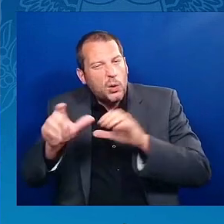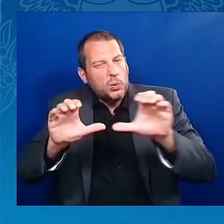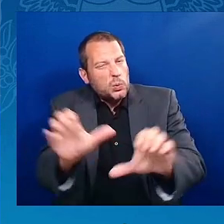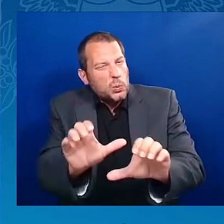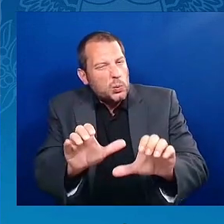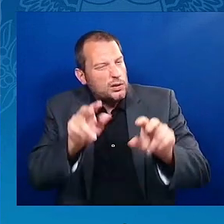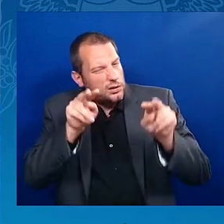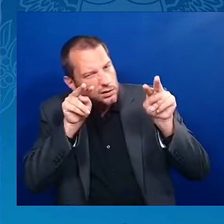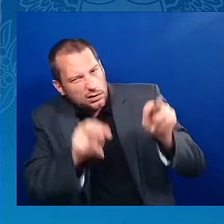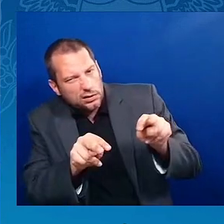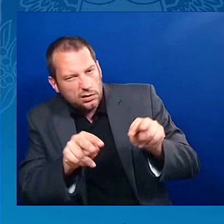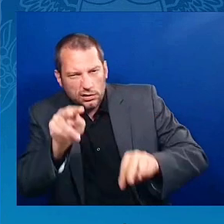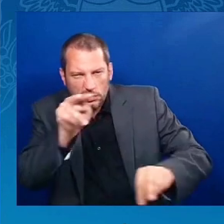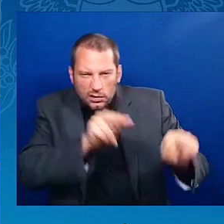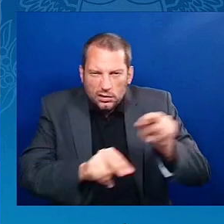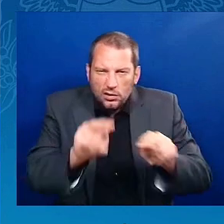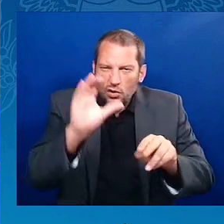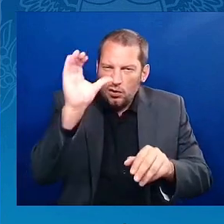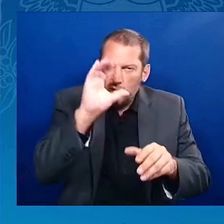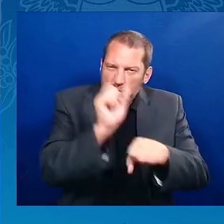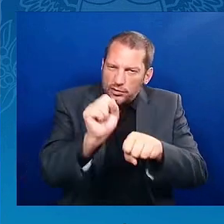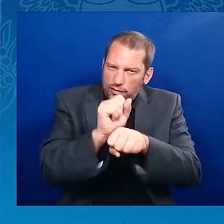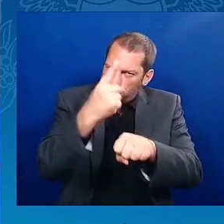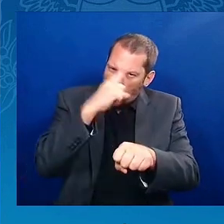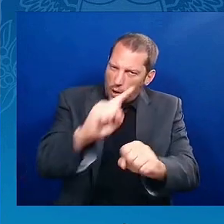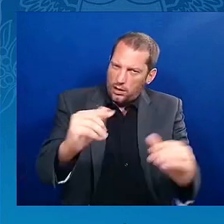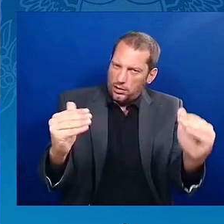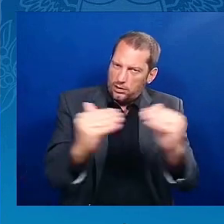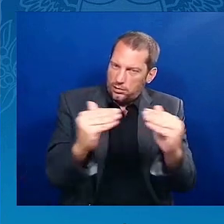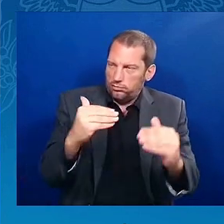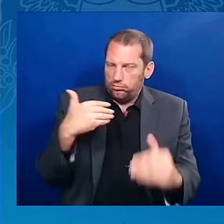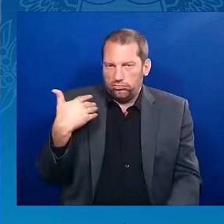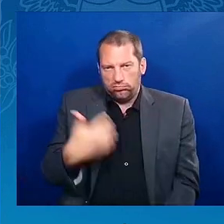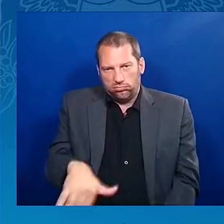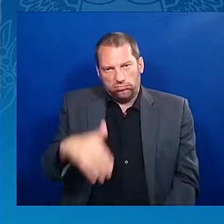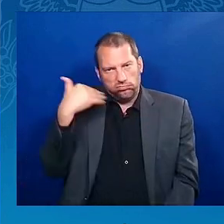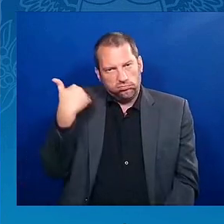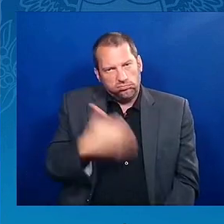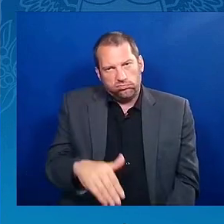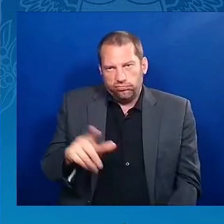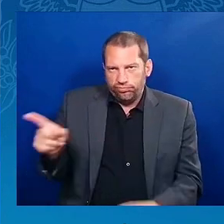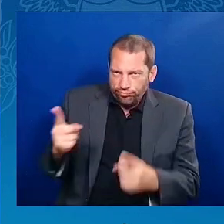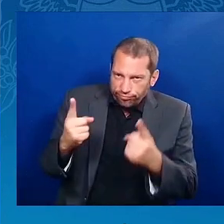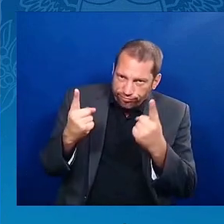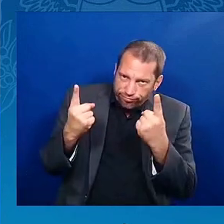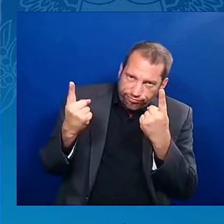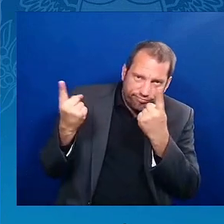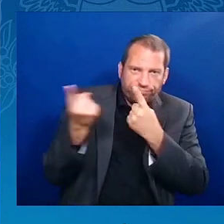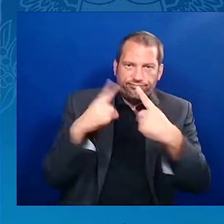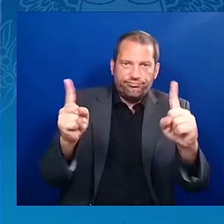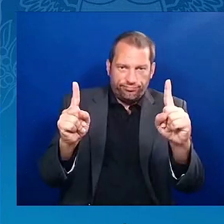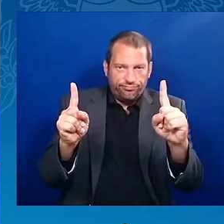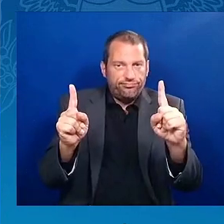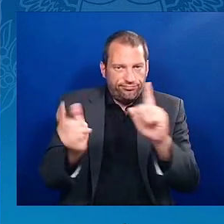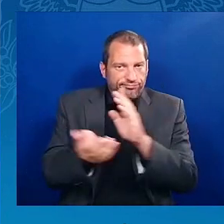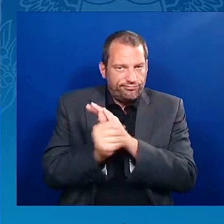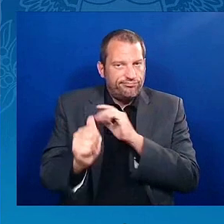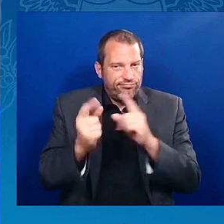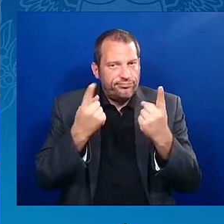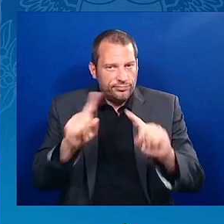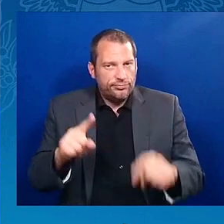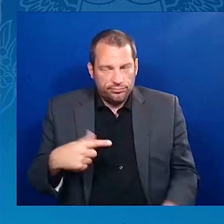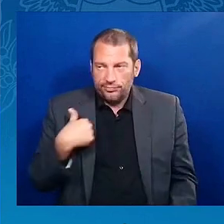whether we know it or not. Her commitment to creating opportunities has led to change for people in general,